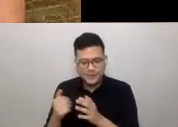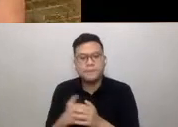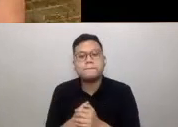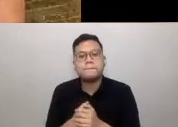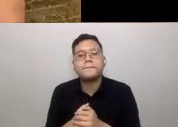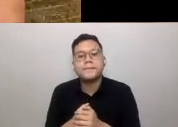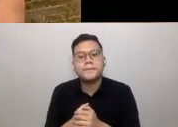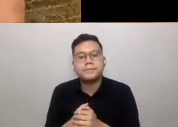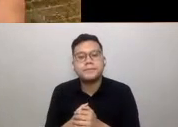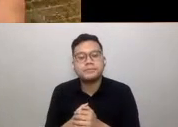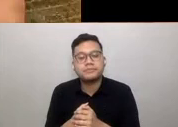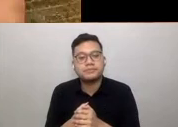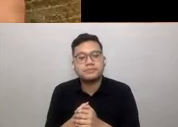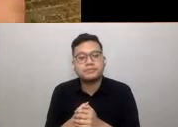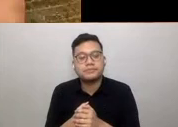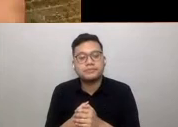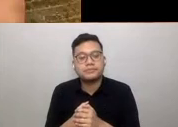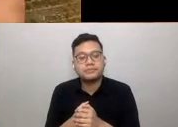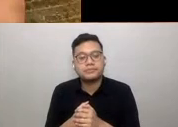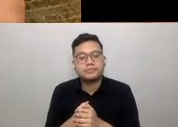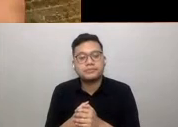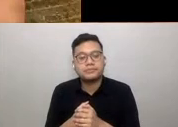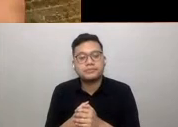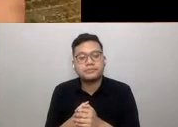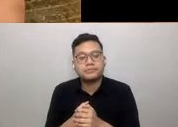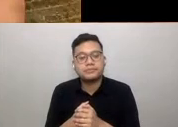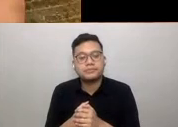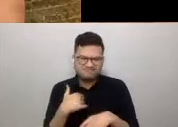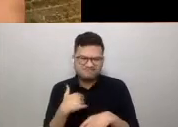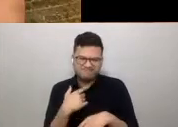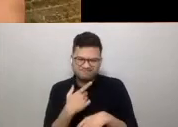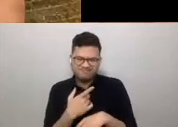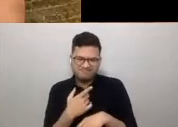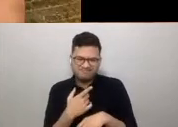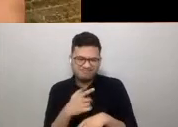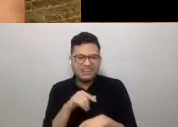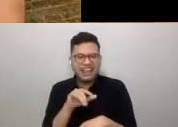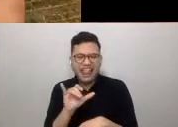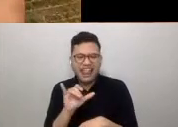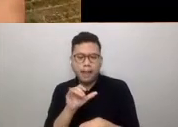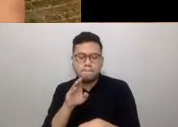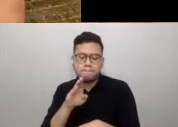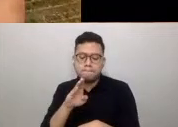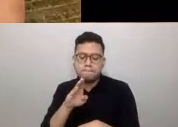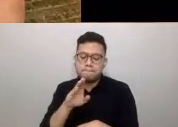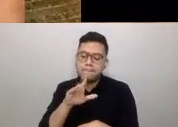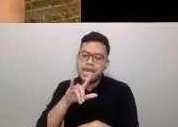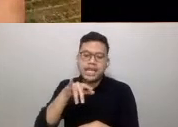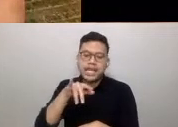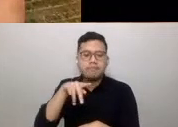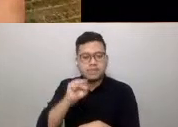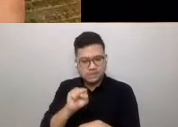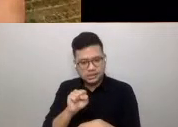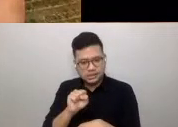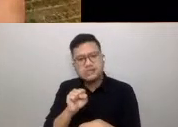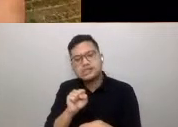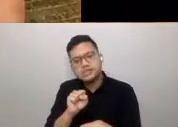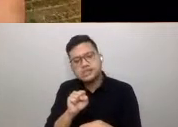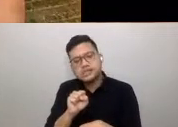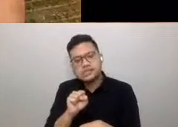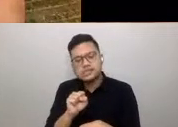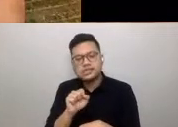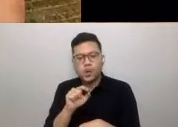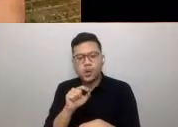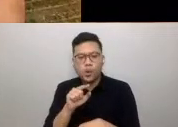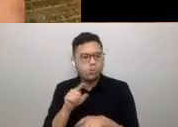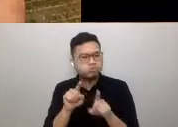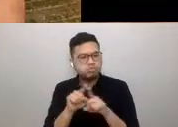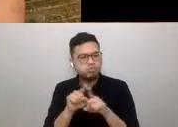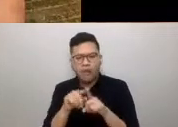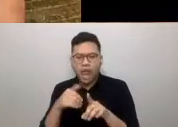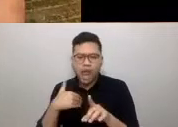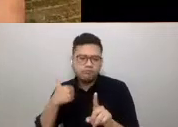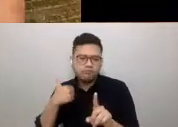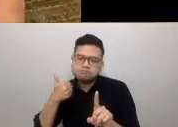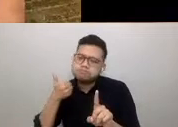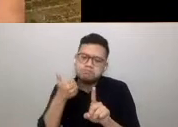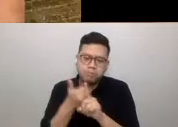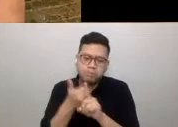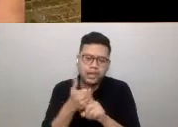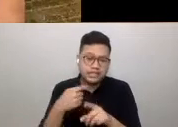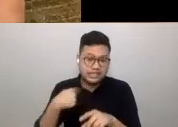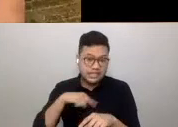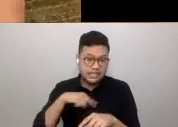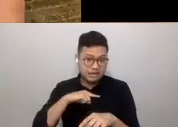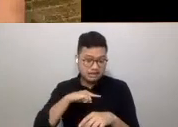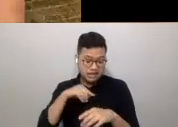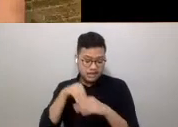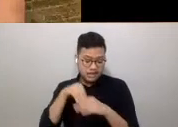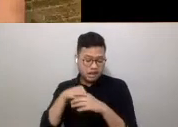Whilst these tragic events show up as blips on the city's evolutionary scale, they have left an indelible mark on our cities.